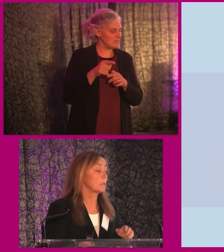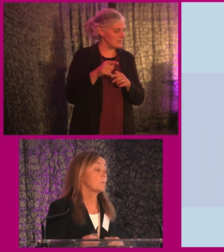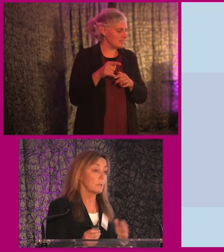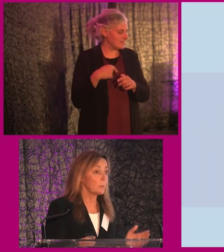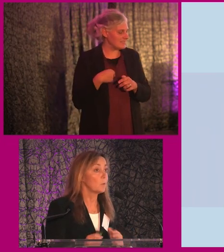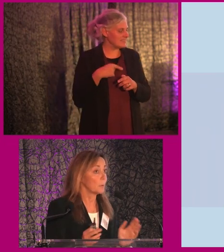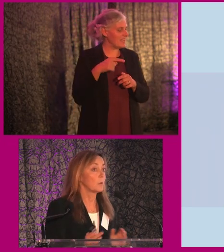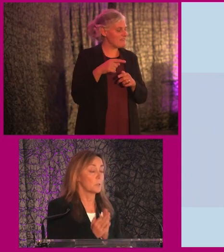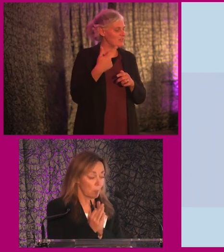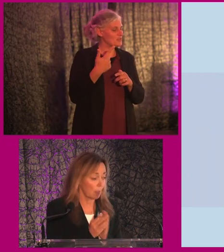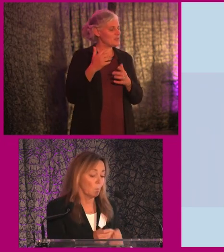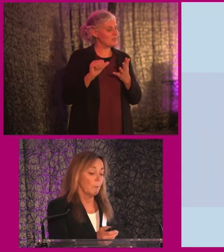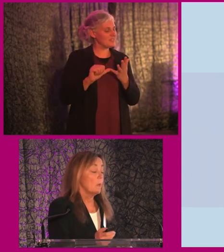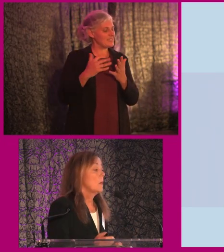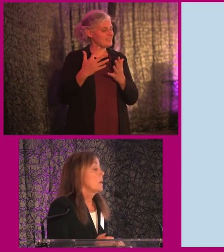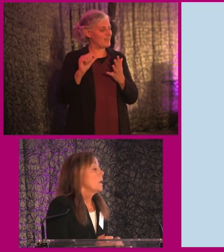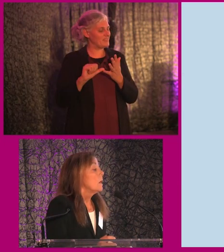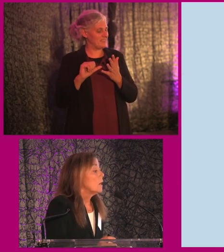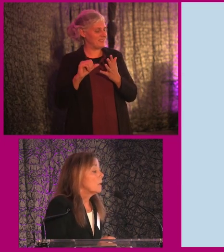say that is funded by the European Commission. Thank you.